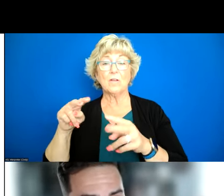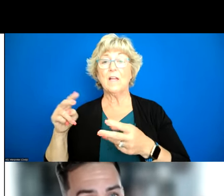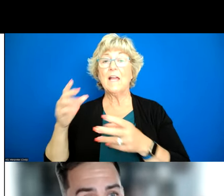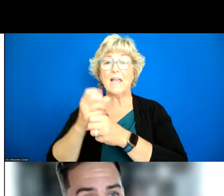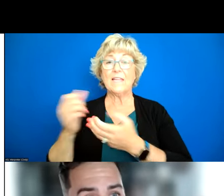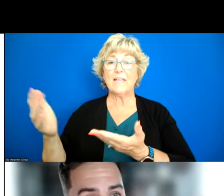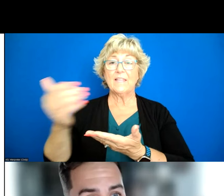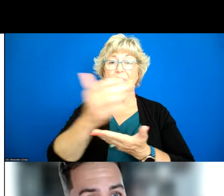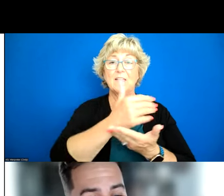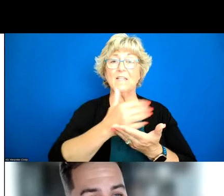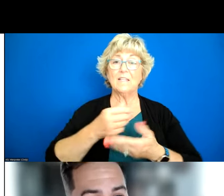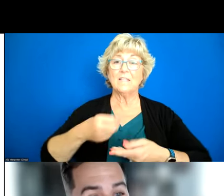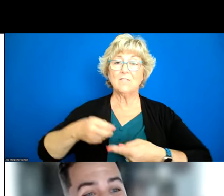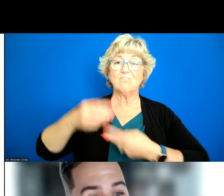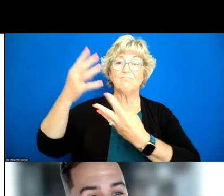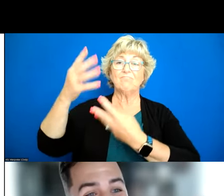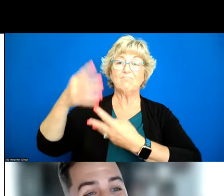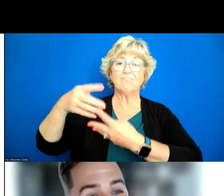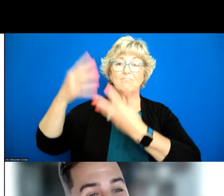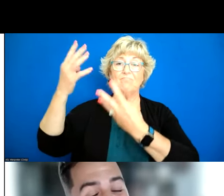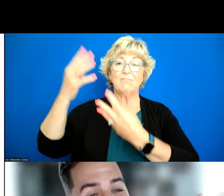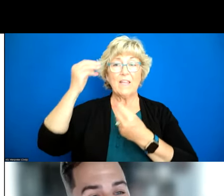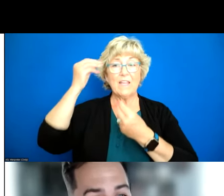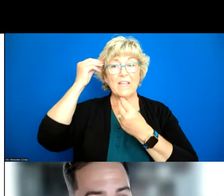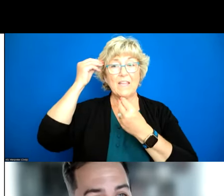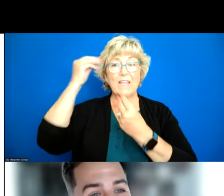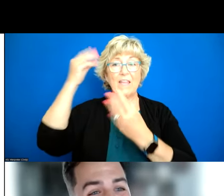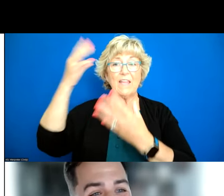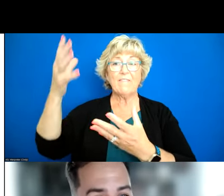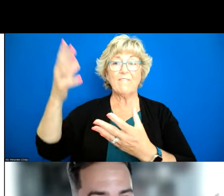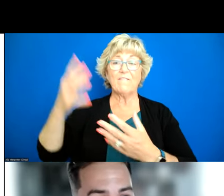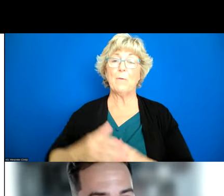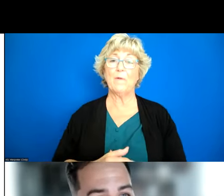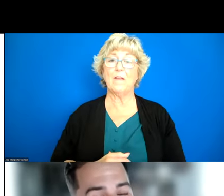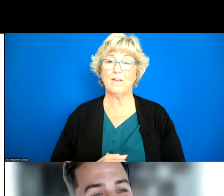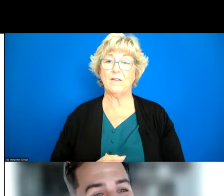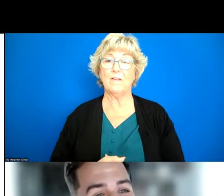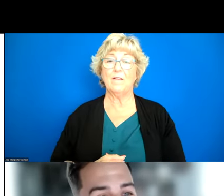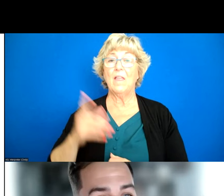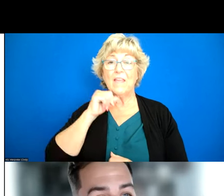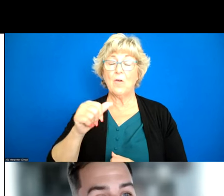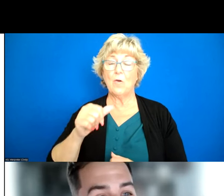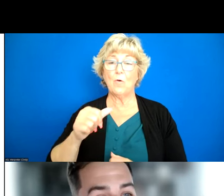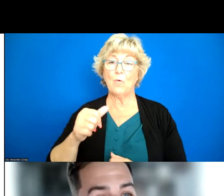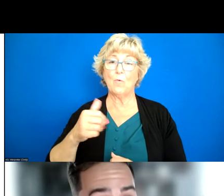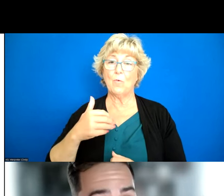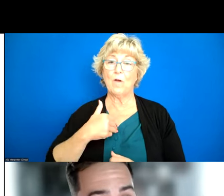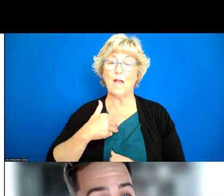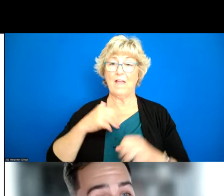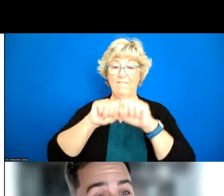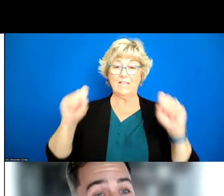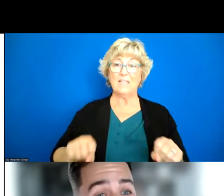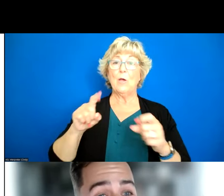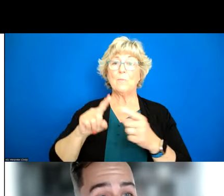upstream uh they themselves do not have the systems to collect the data but they rely on others